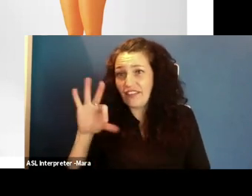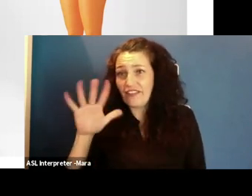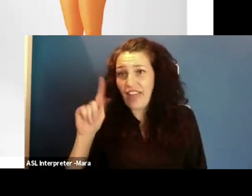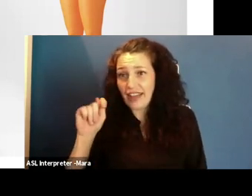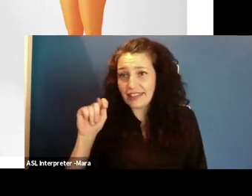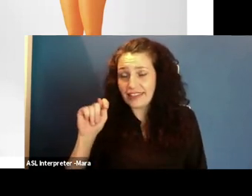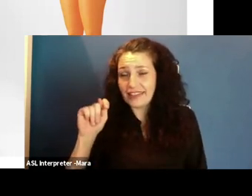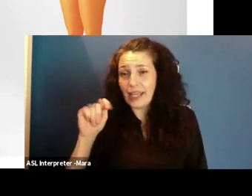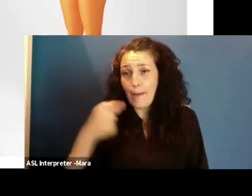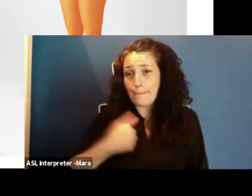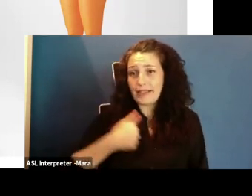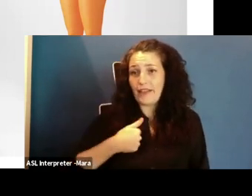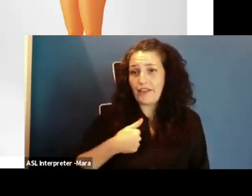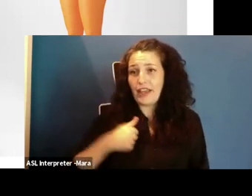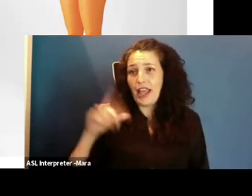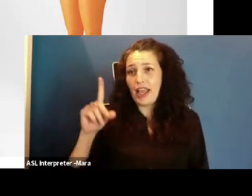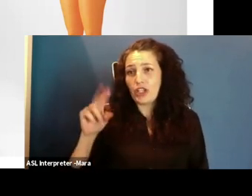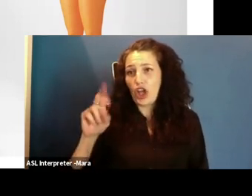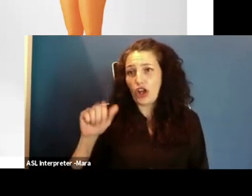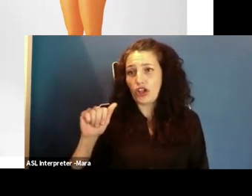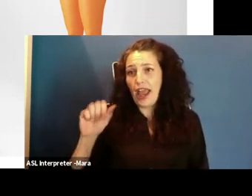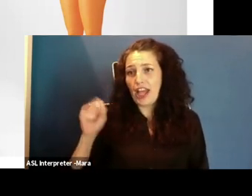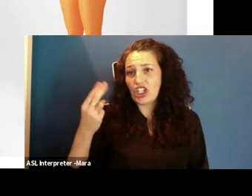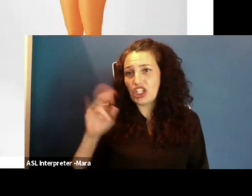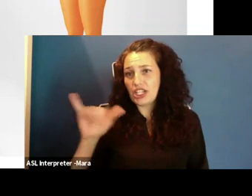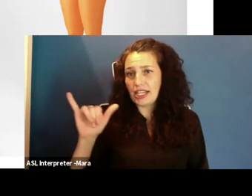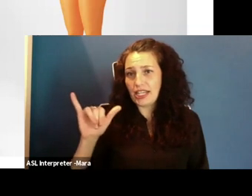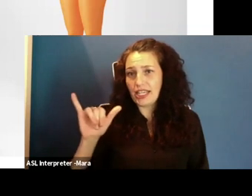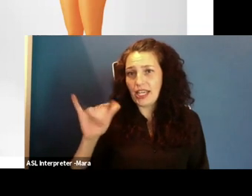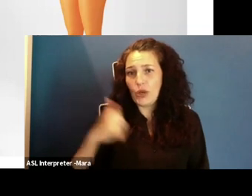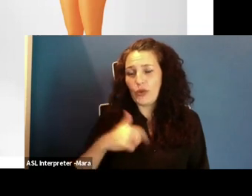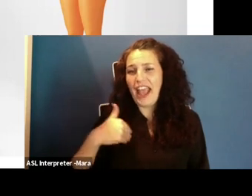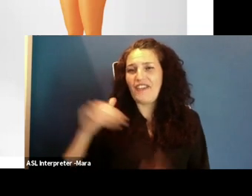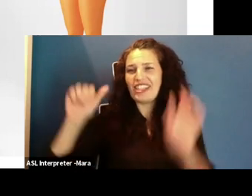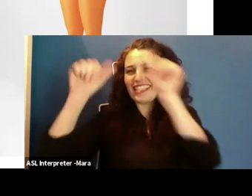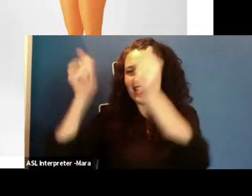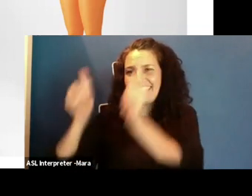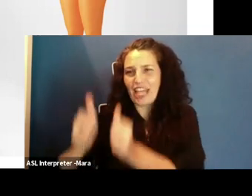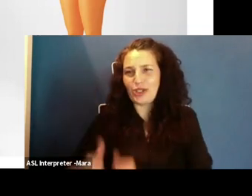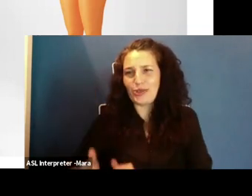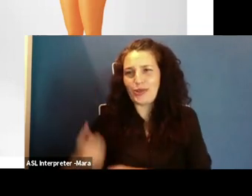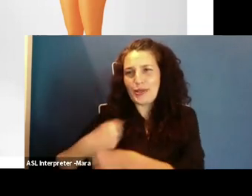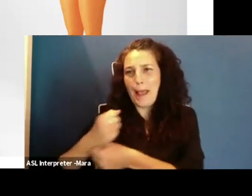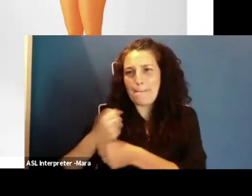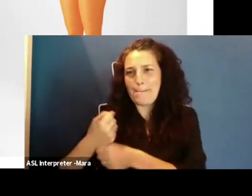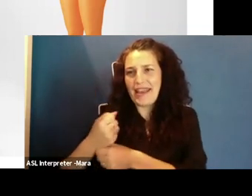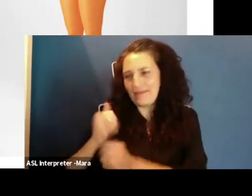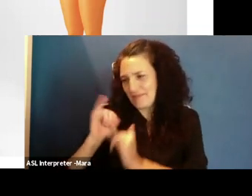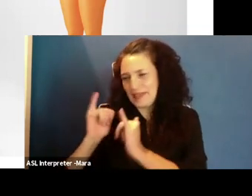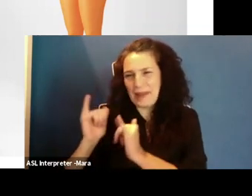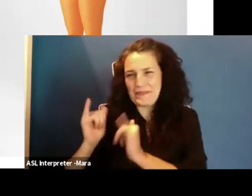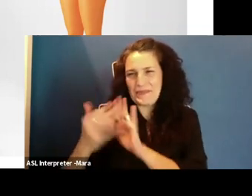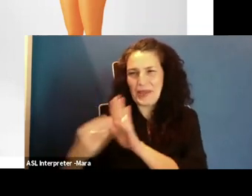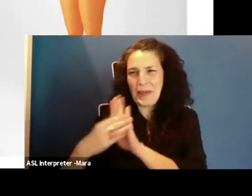Dr. Ashley coming up is we all have some statues that were created in our likeness. And so if you get a chance, please visit one of the exhibits and